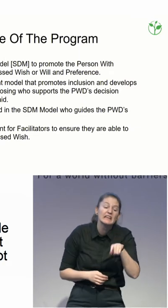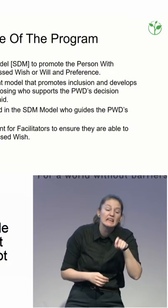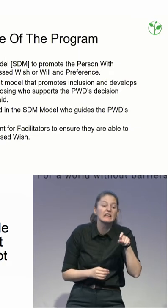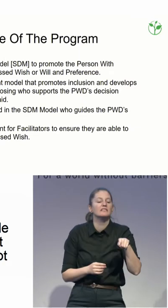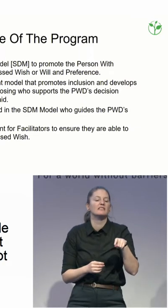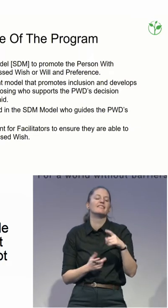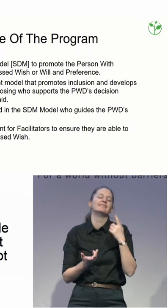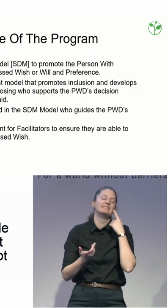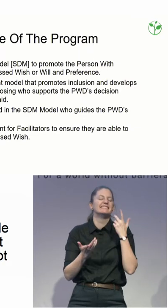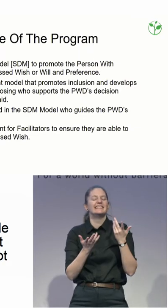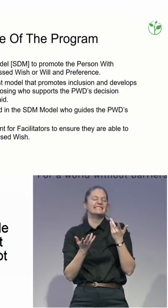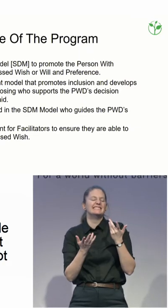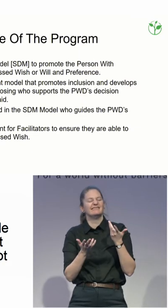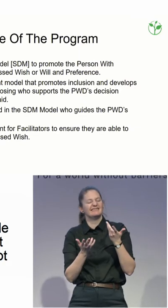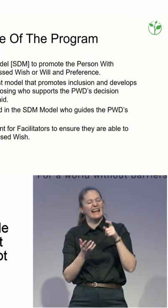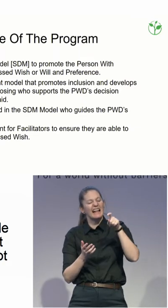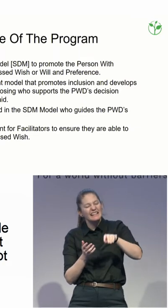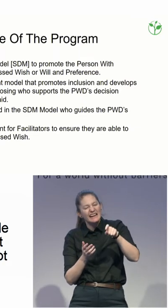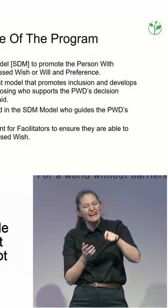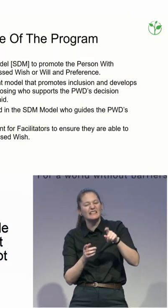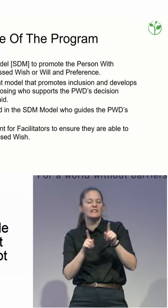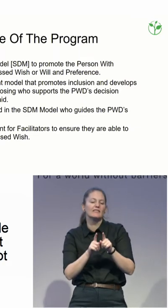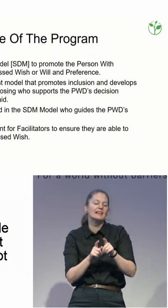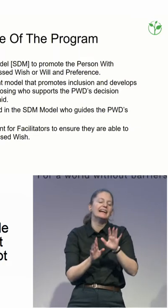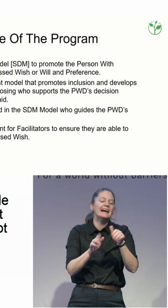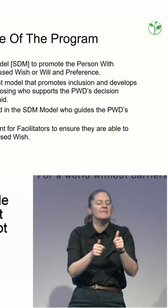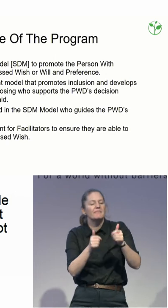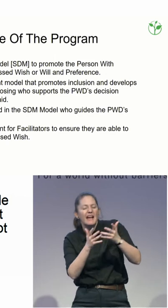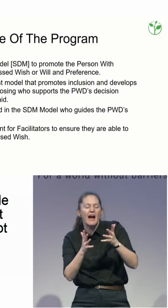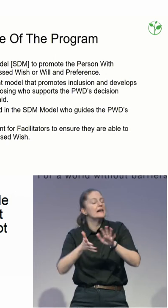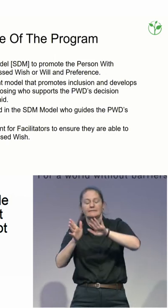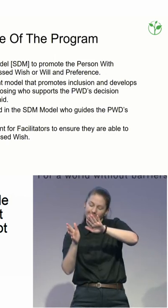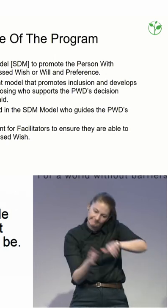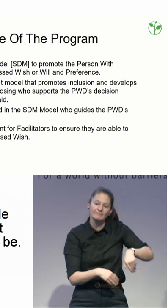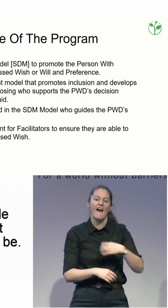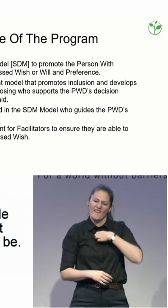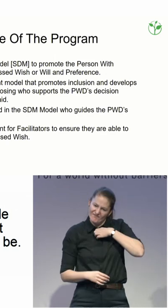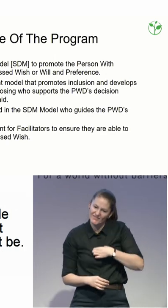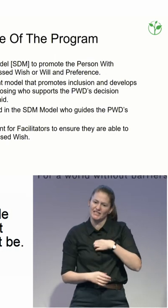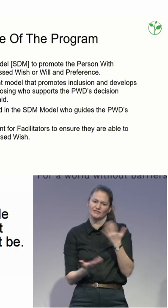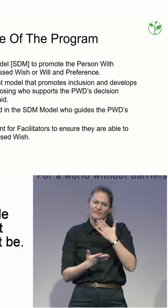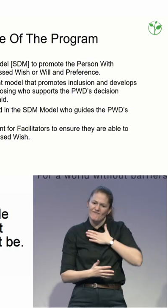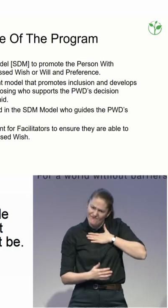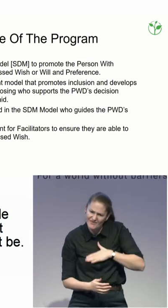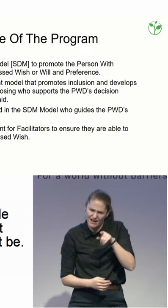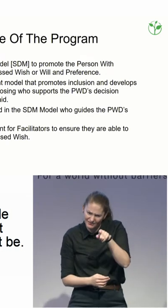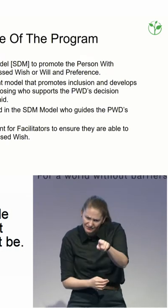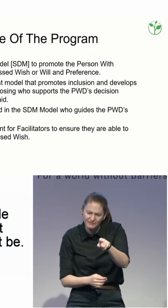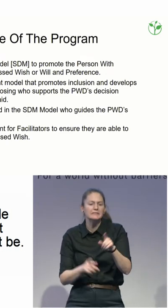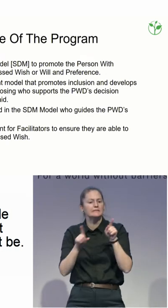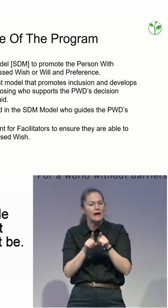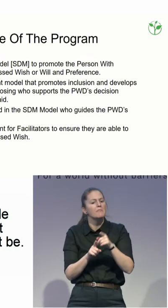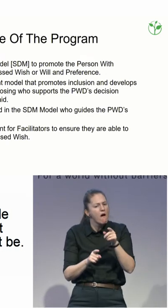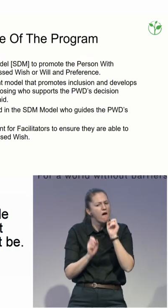It encourages people to think outside the box, to be really creative in their hopes and dreams, and to